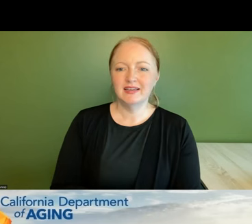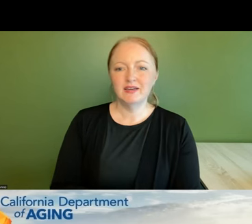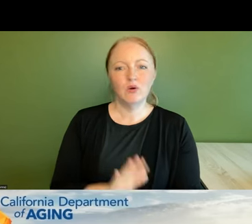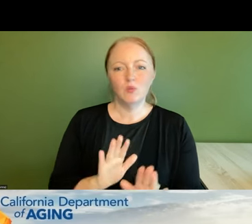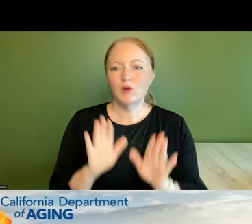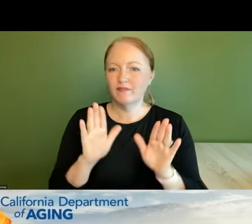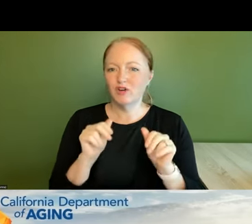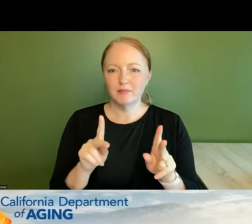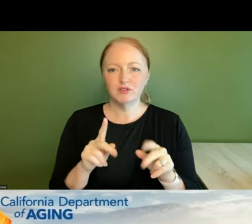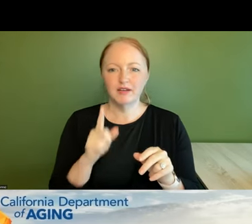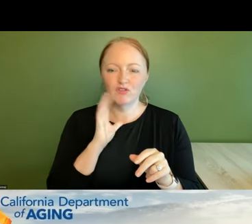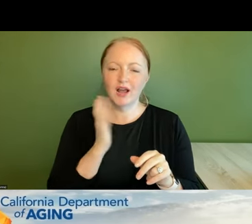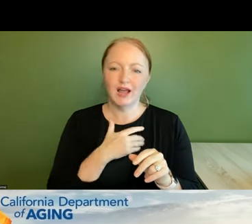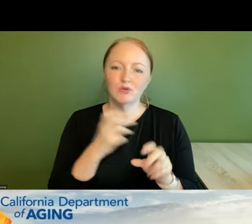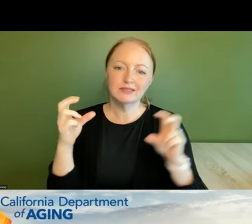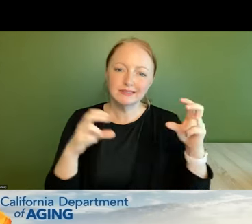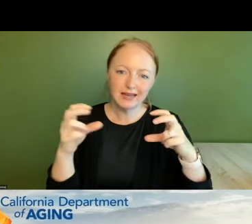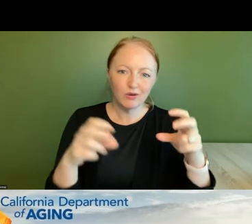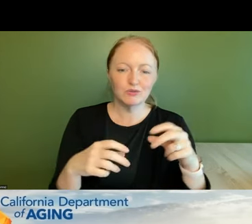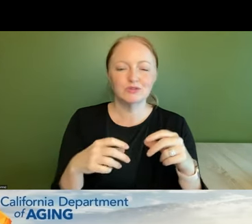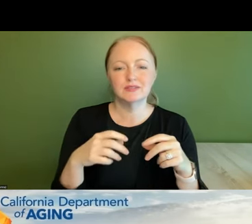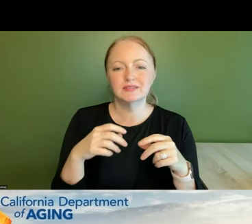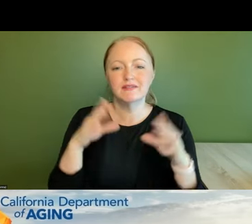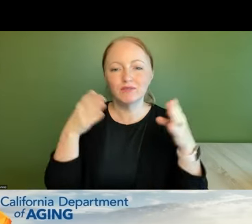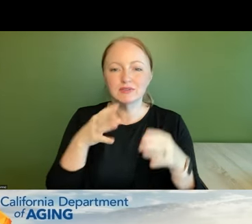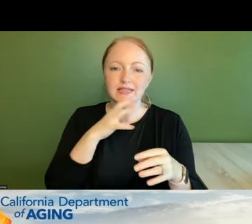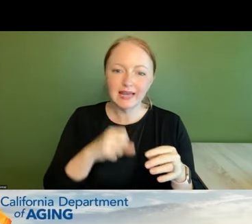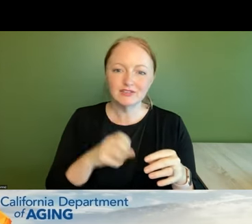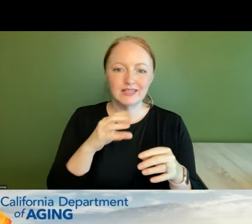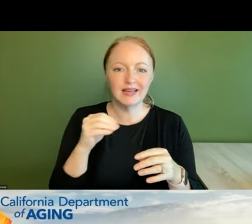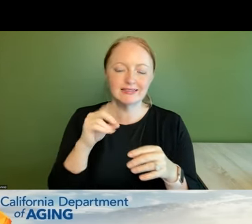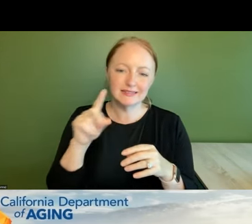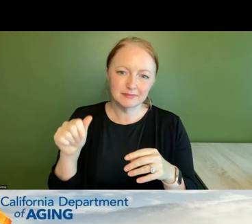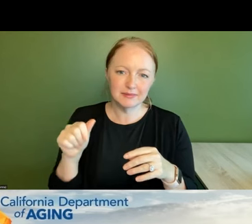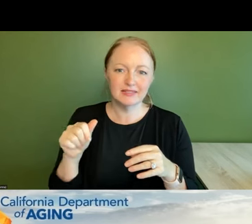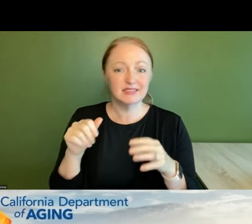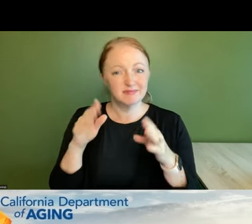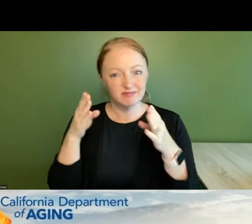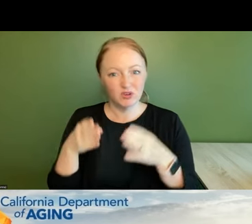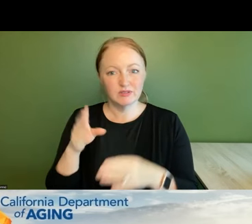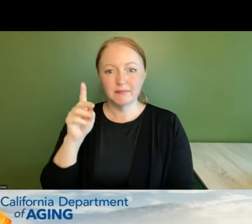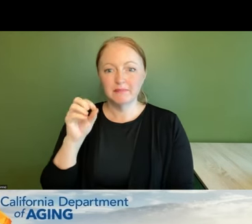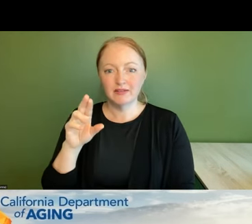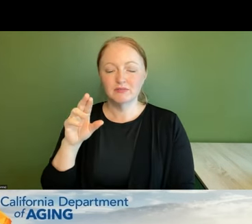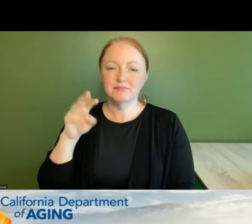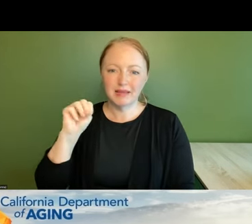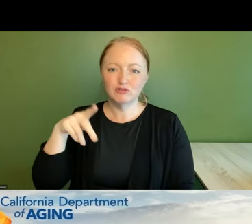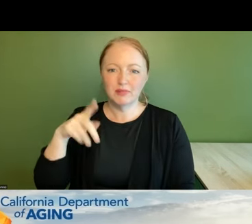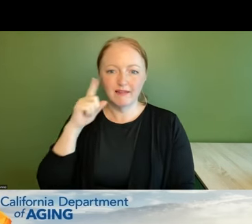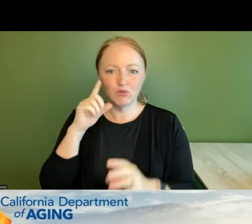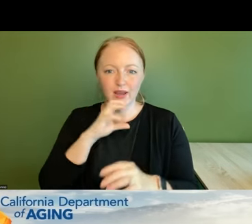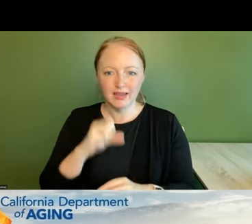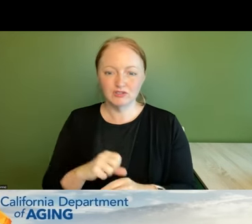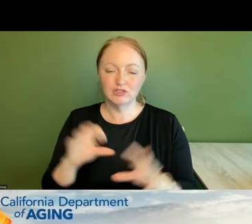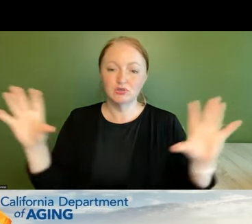for our stakeholders who are focused on aging and disability who are specifically focused on the master plan for aging as well to